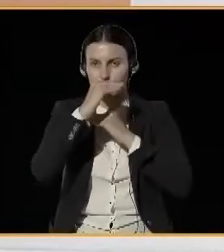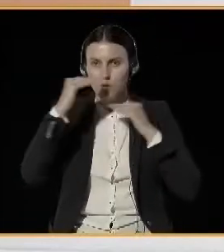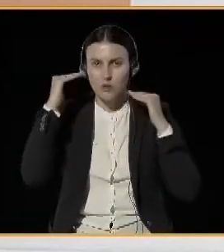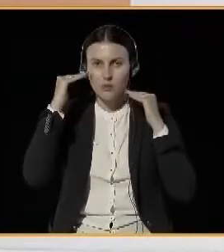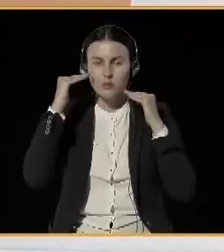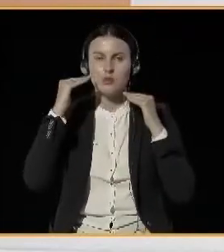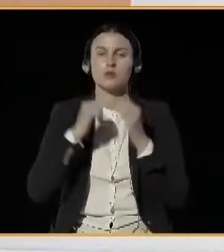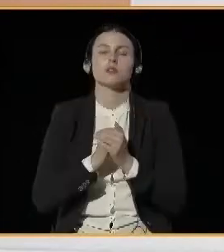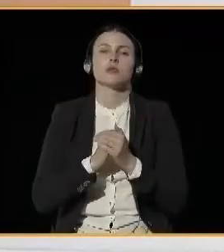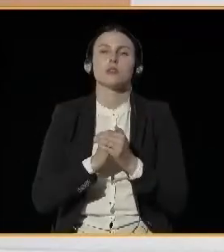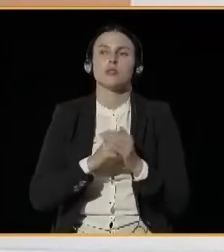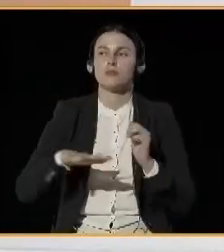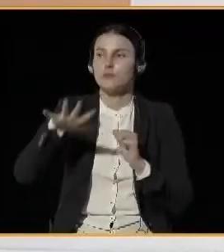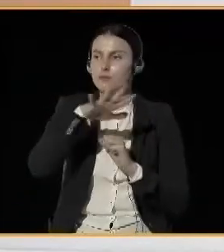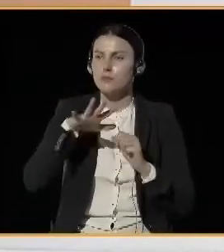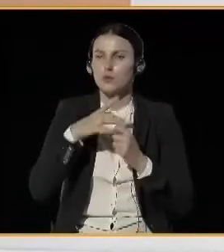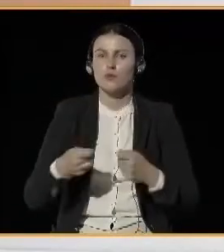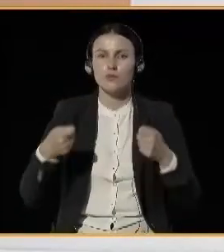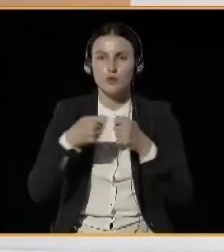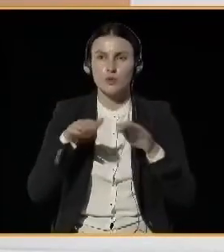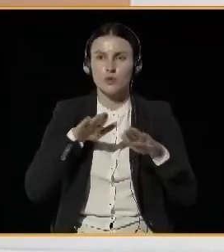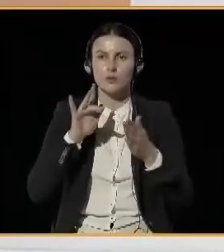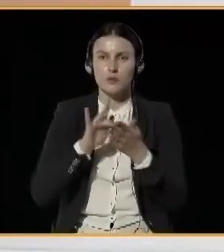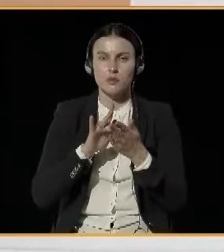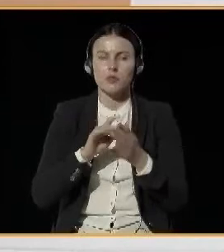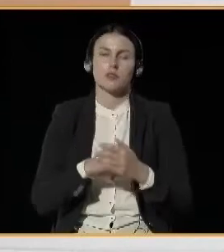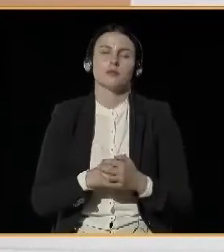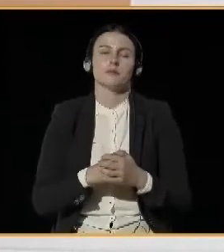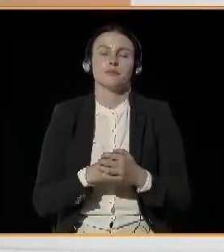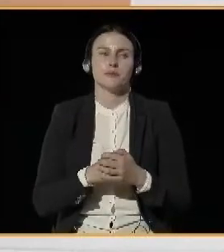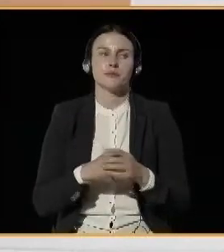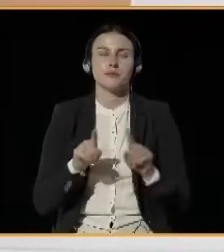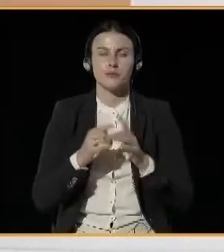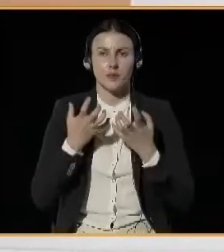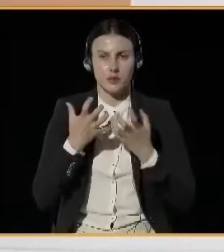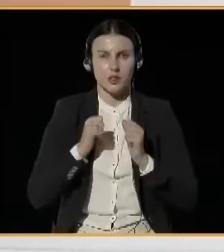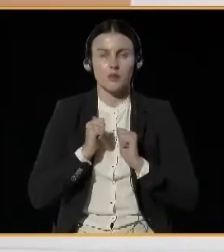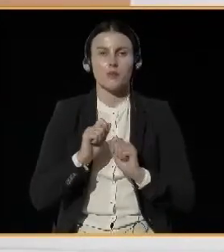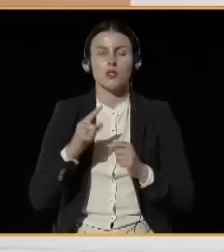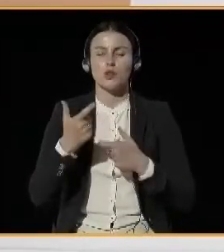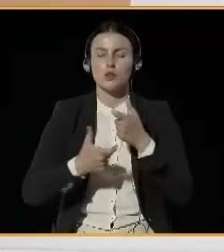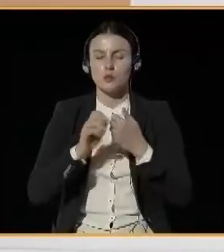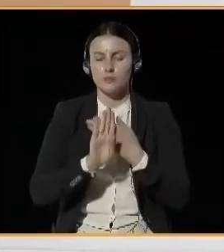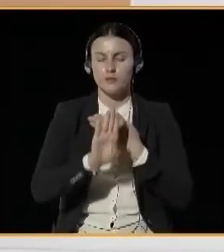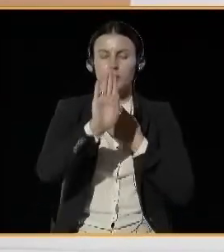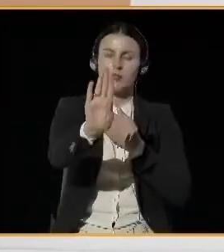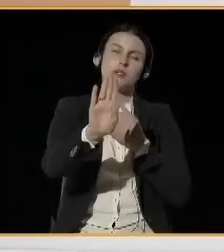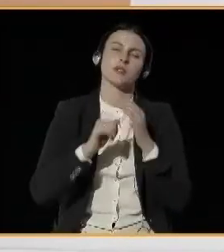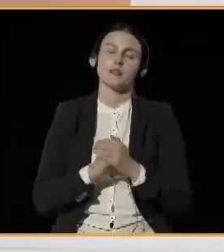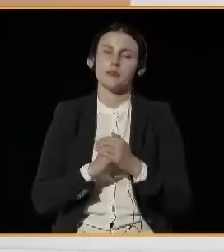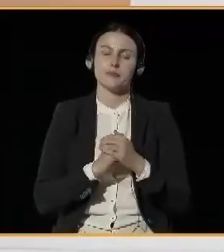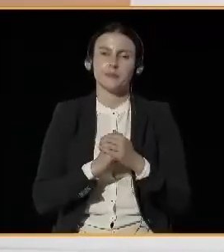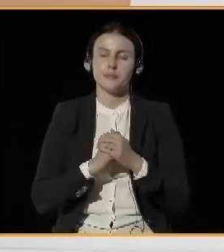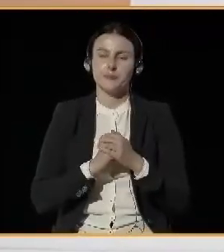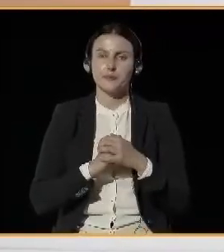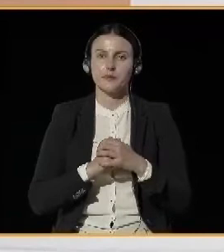the conference to keep your social distance which is enabled here by the by the chairs